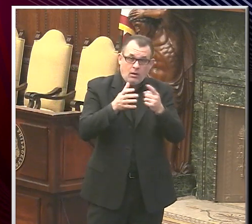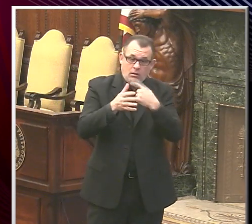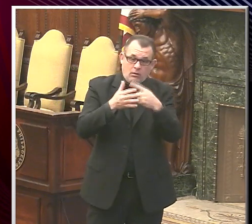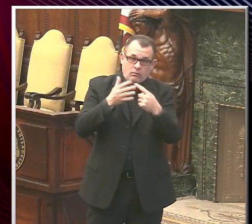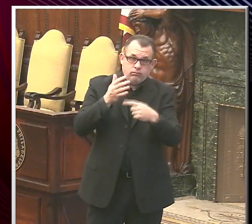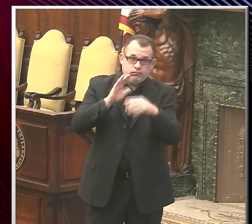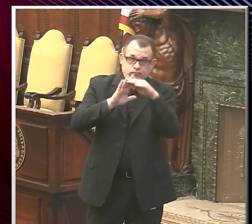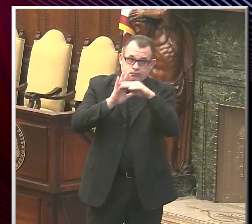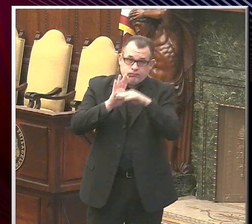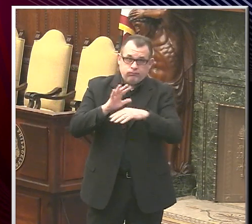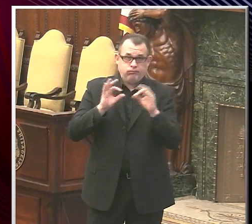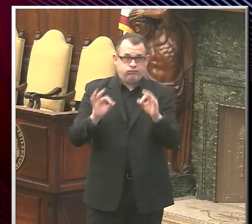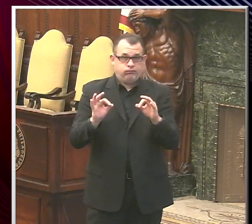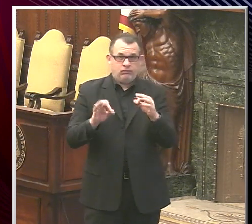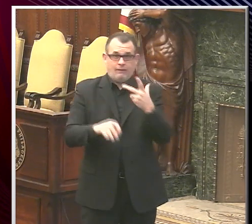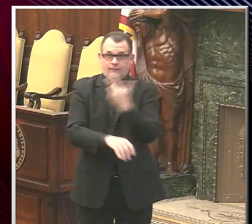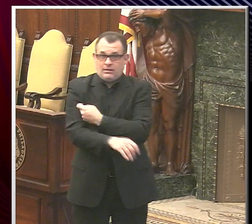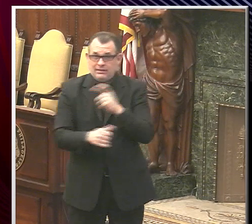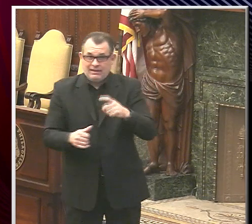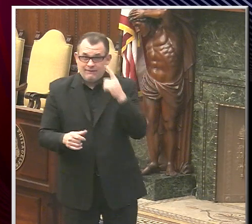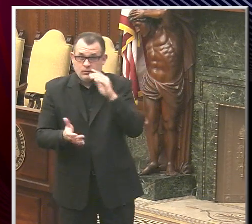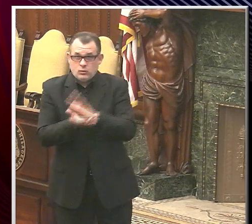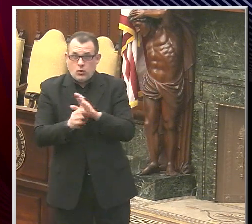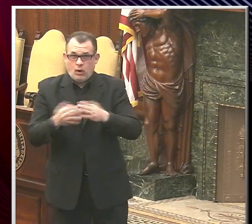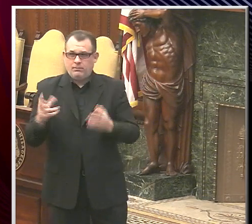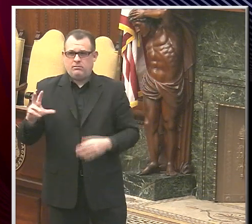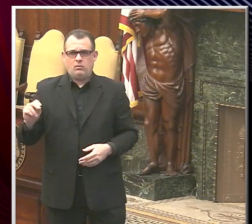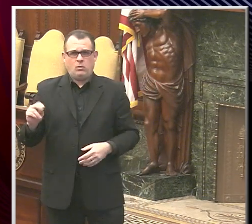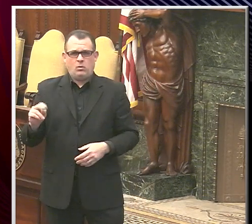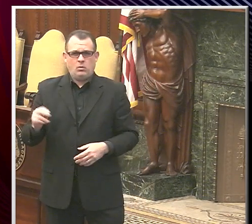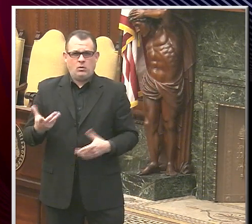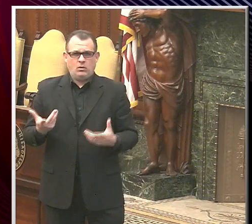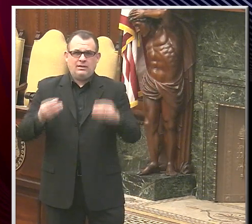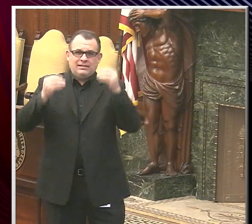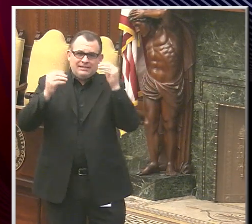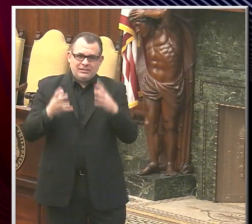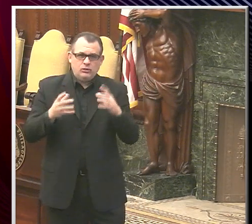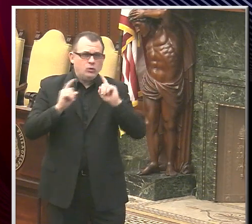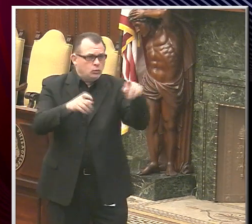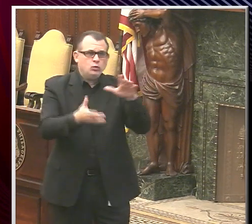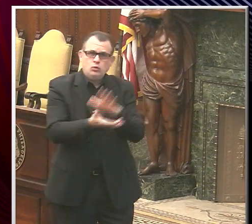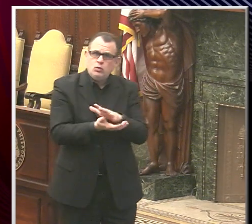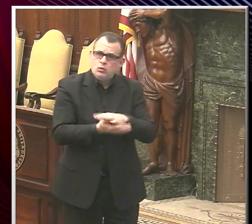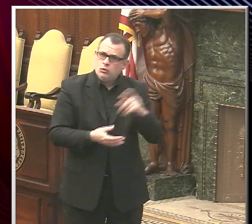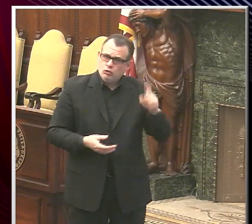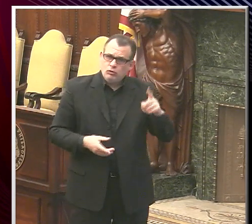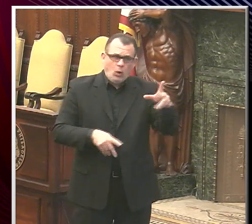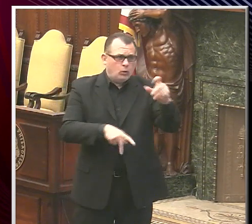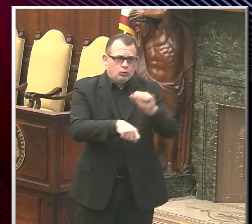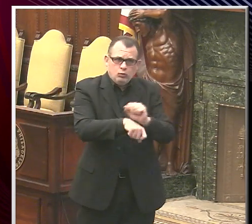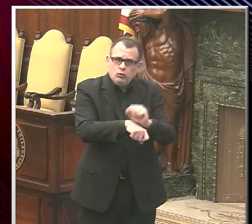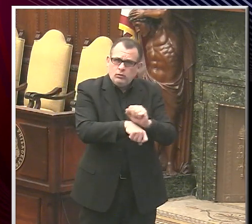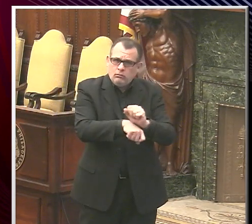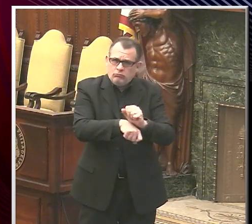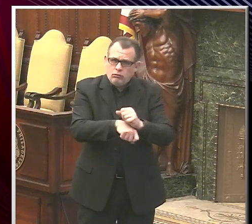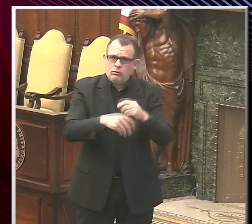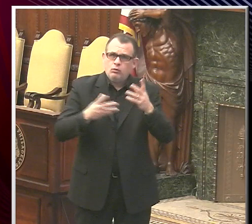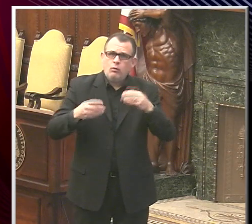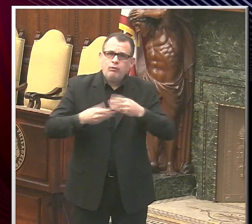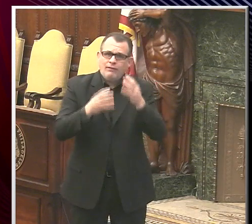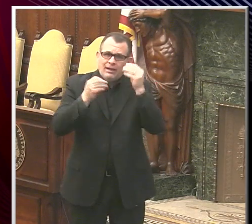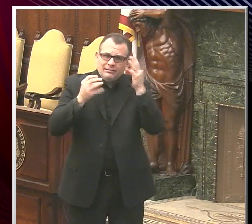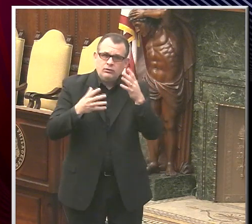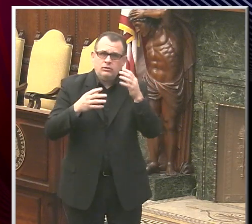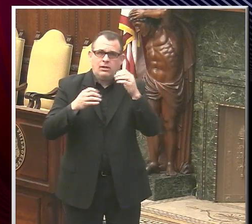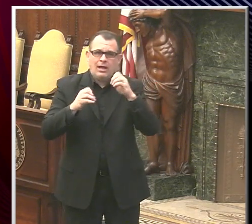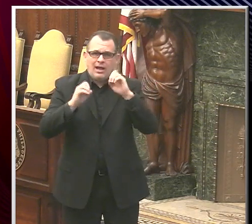vaccination is necessary for schools to be open. And I think teachers should go to school to work and provide their children education, even if